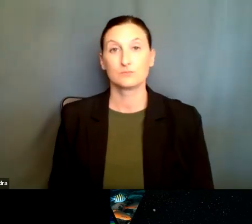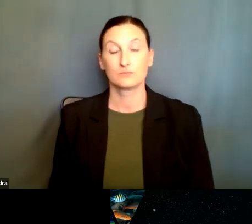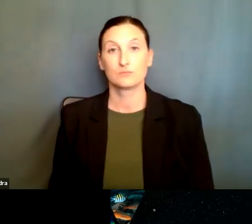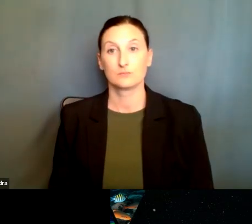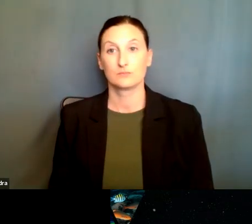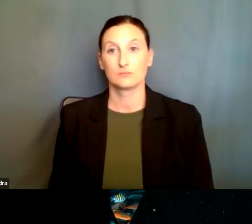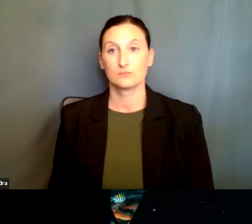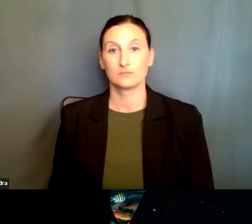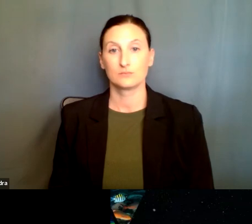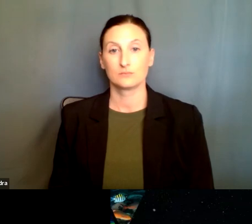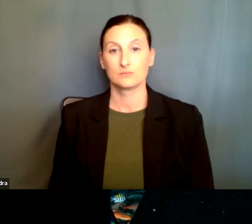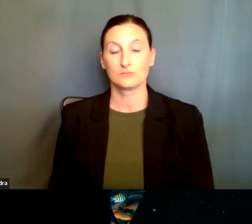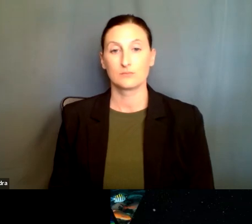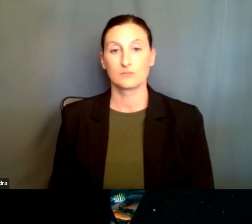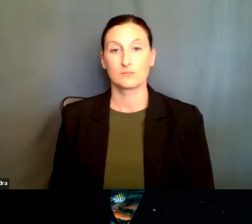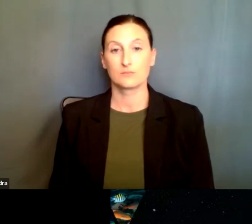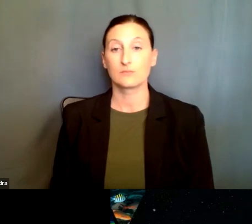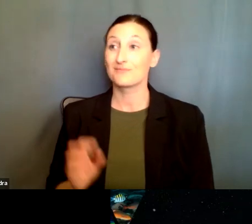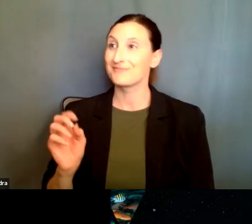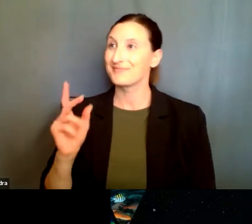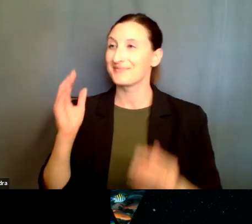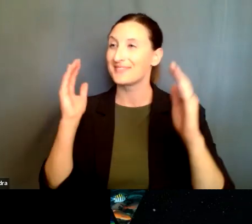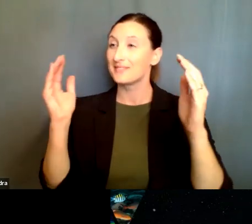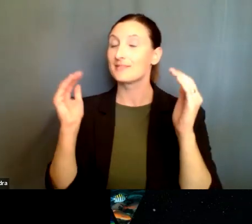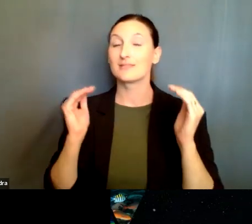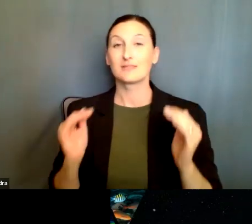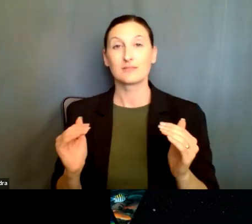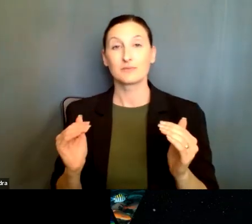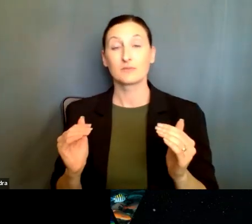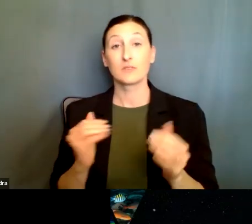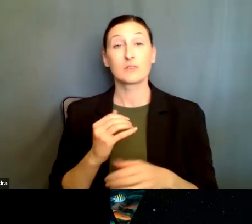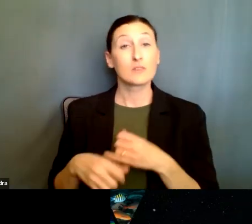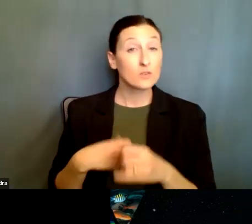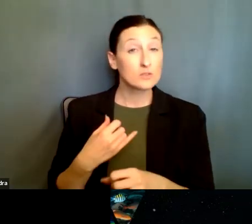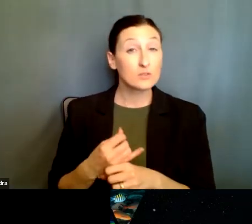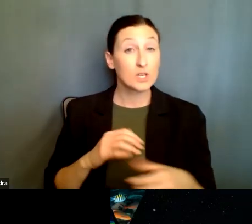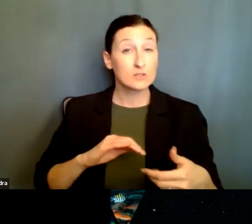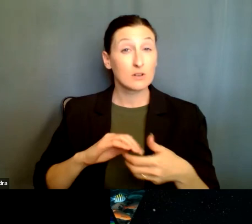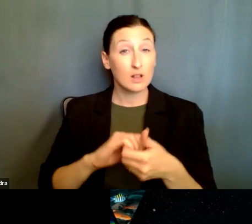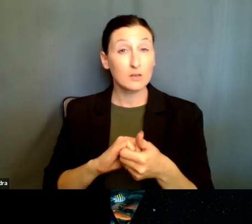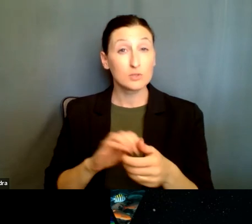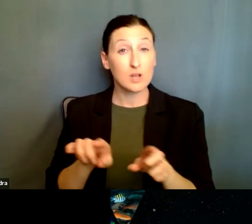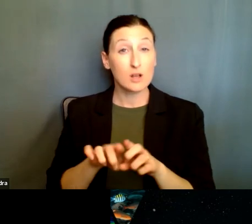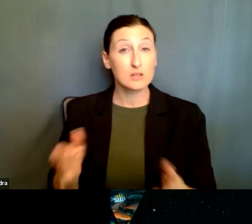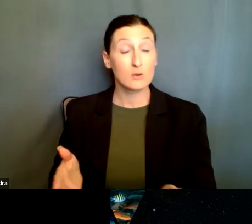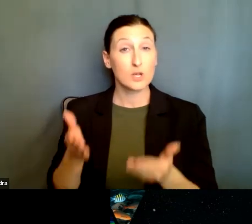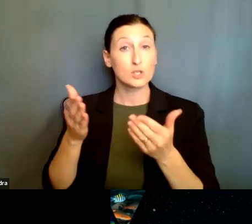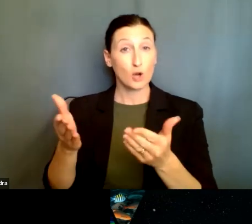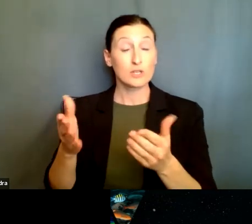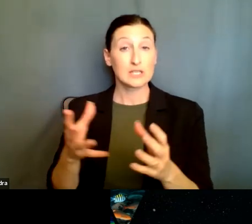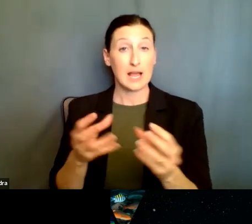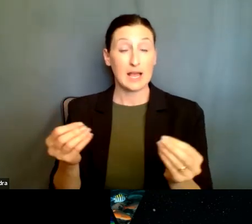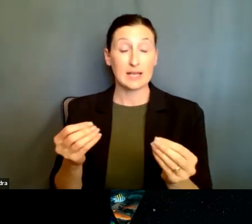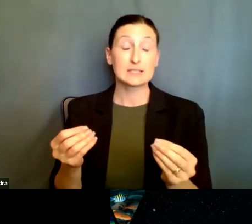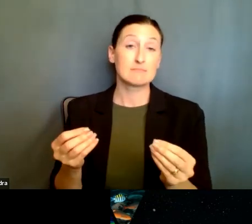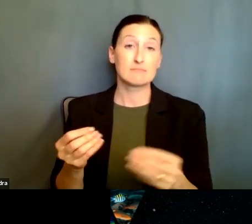All right. Um, and then the next question is asking, are international collaborations also encouraged and accepted outside